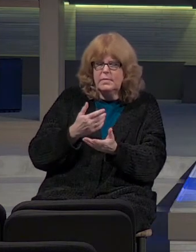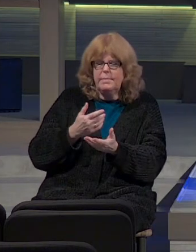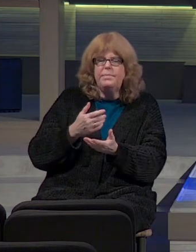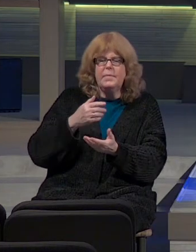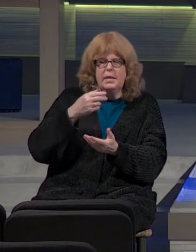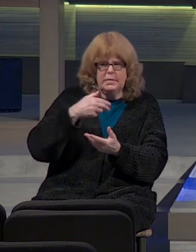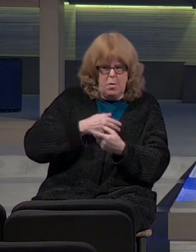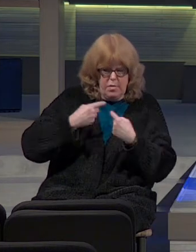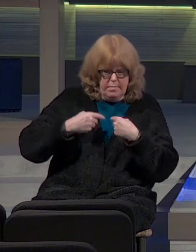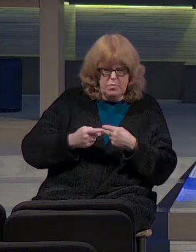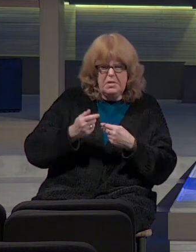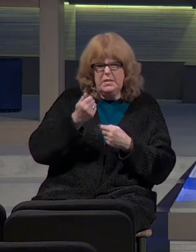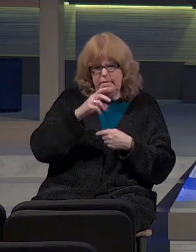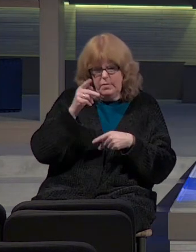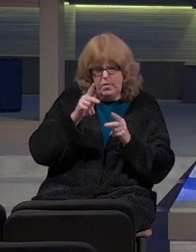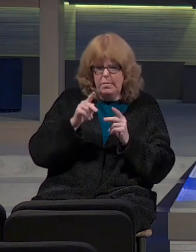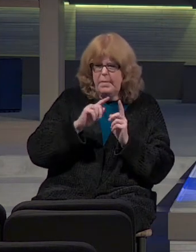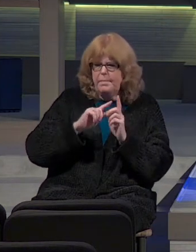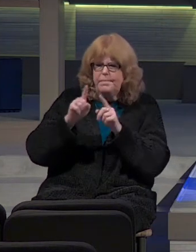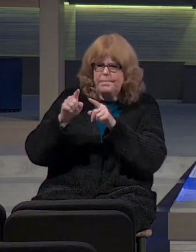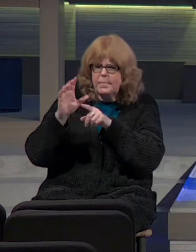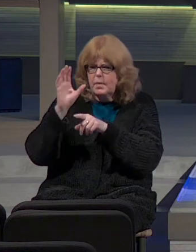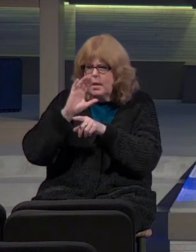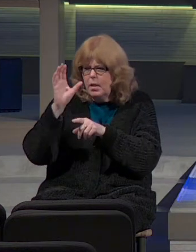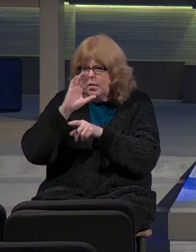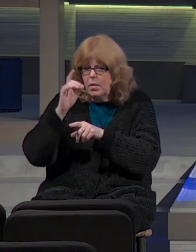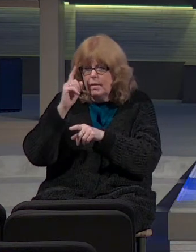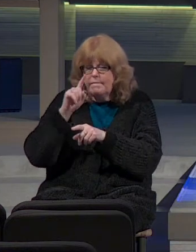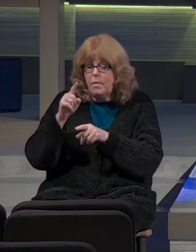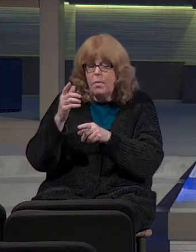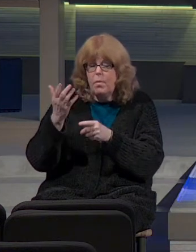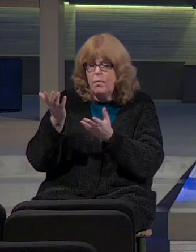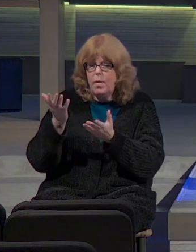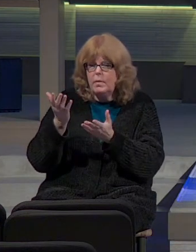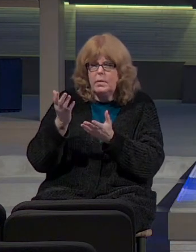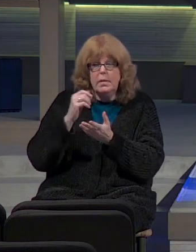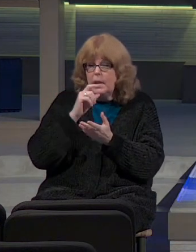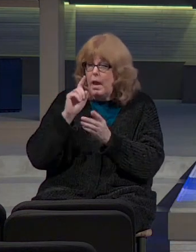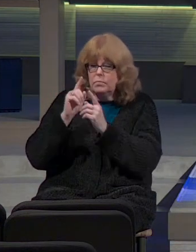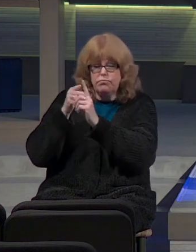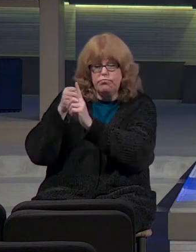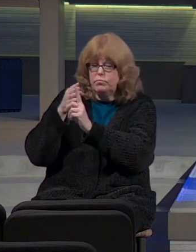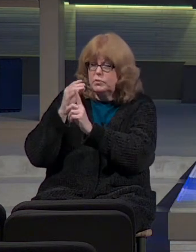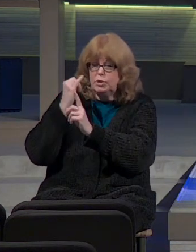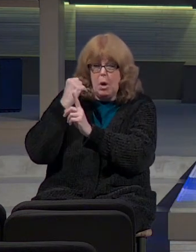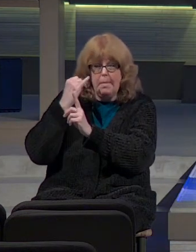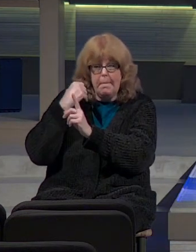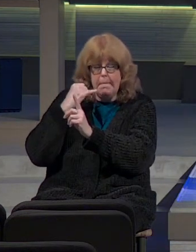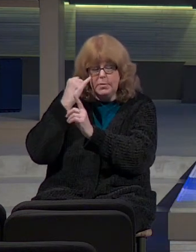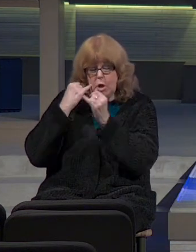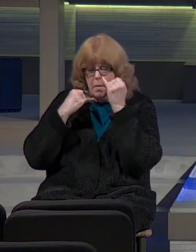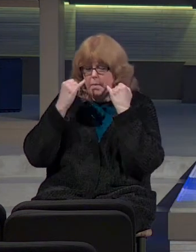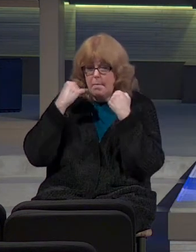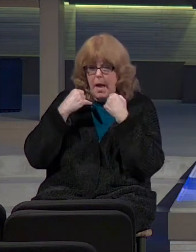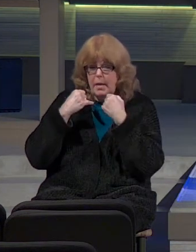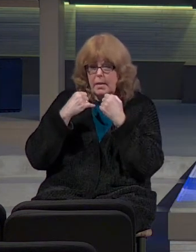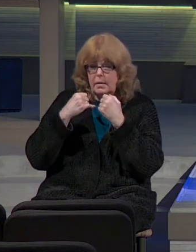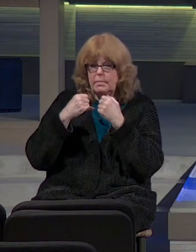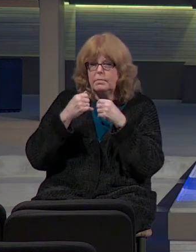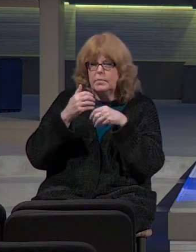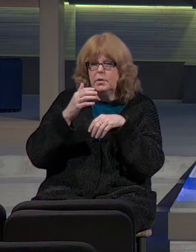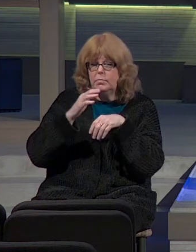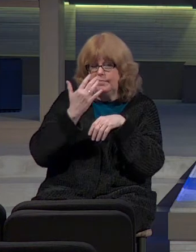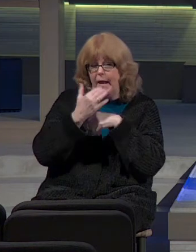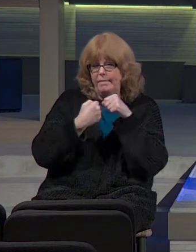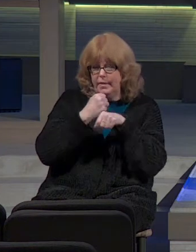Hilkiah the priest and a handful of people went to find, look at this, they don't go to Jeremiah, right, who has been ministering now, who has been called